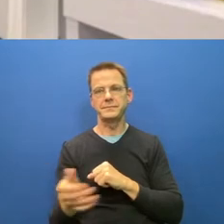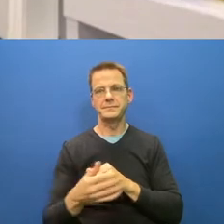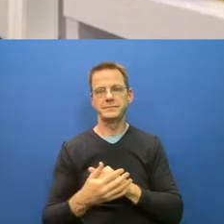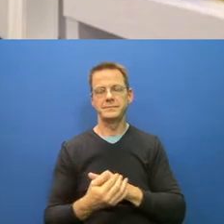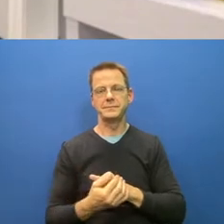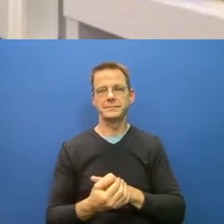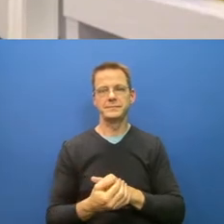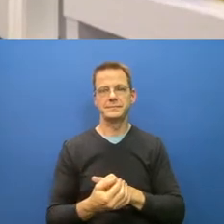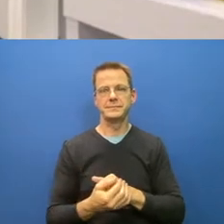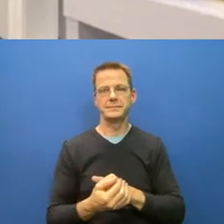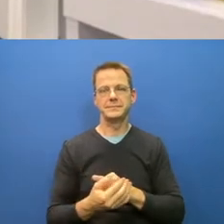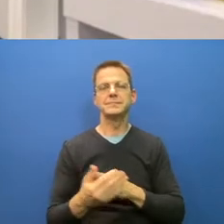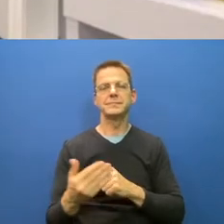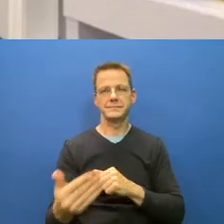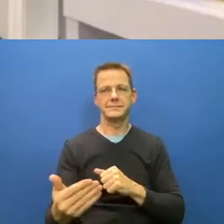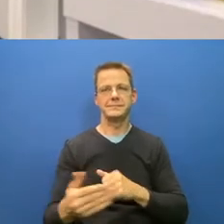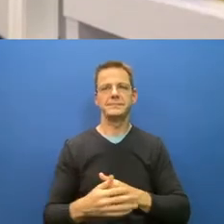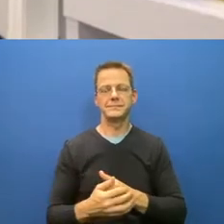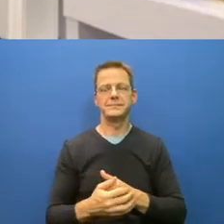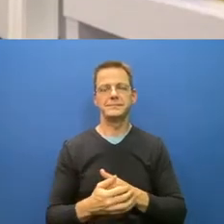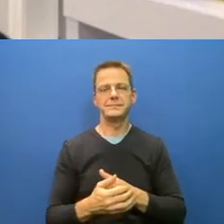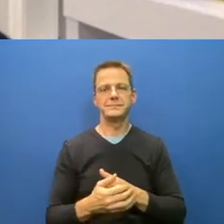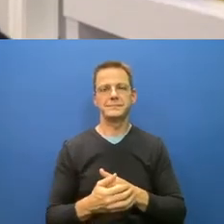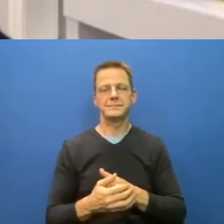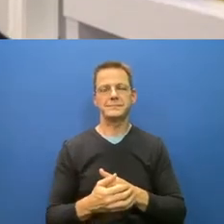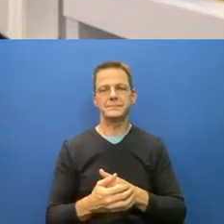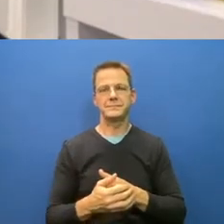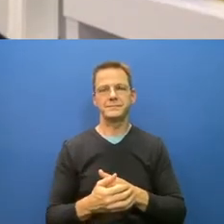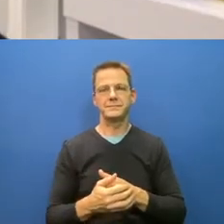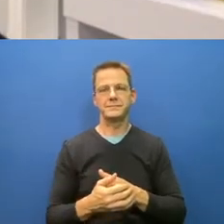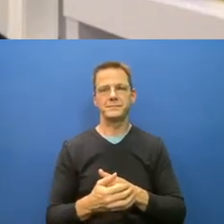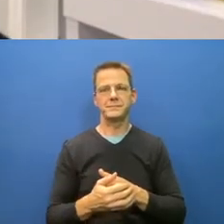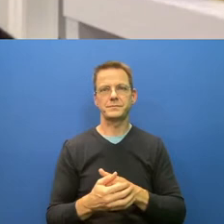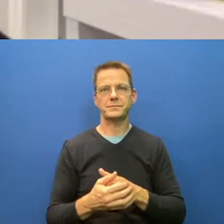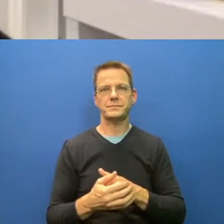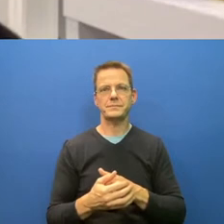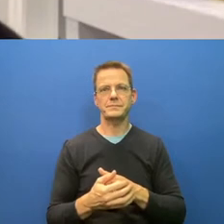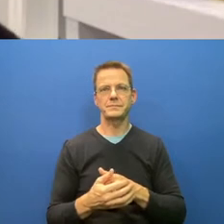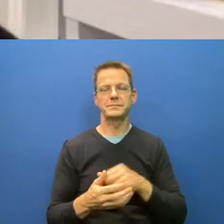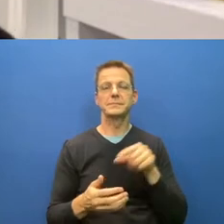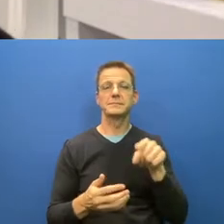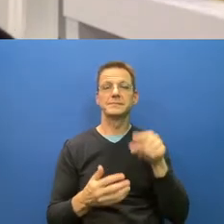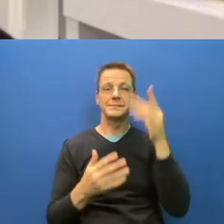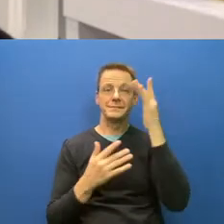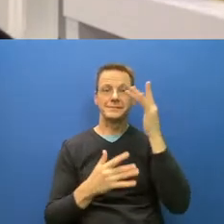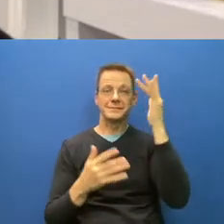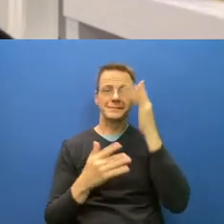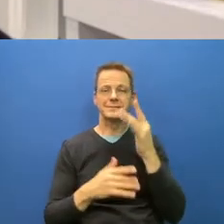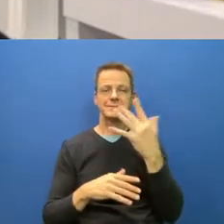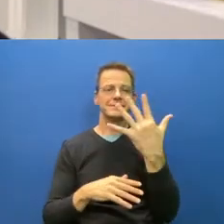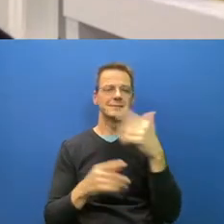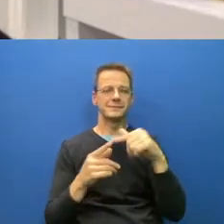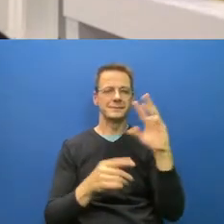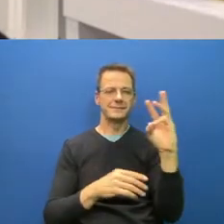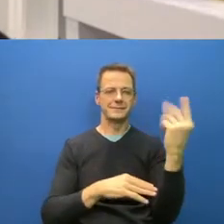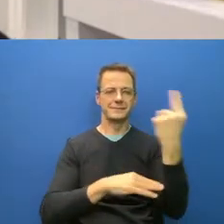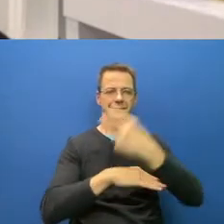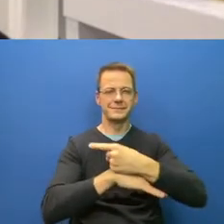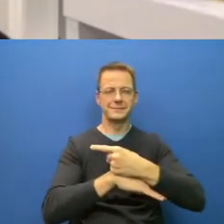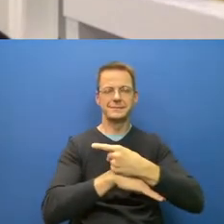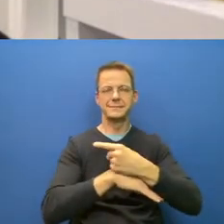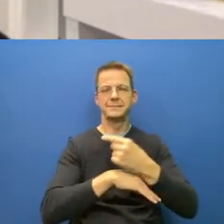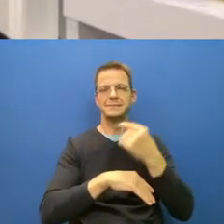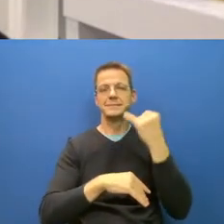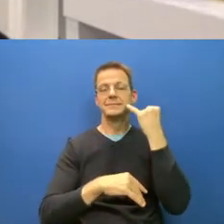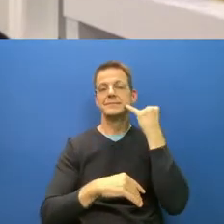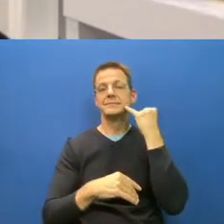six day serial. So if you had 2000 cases a day, that would be a 10,000 case serial interval,